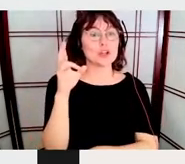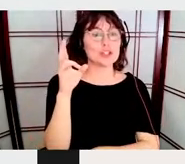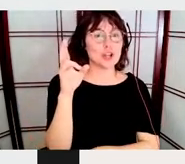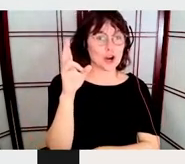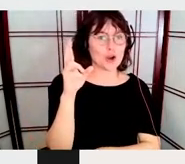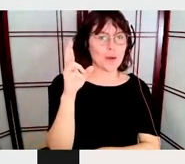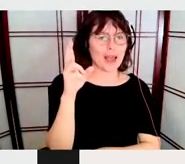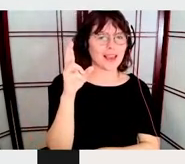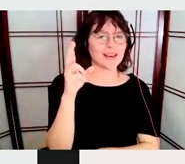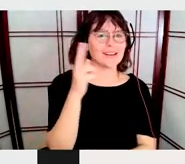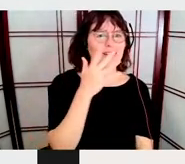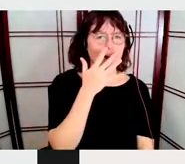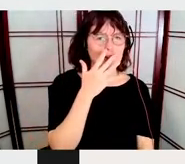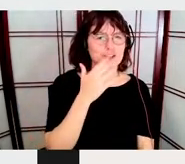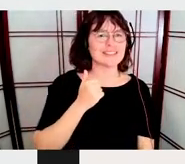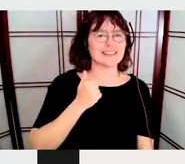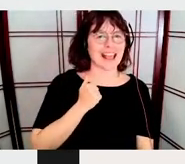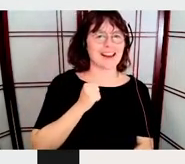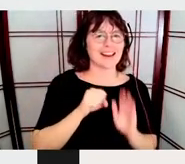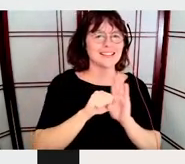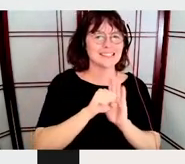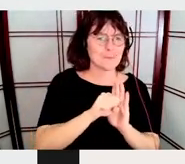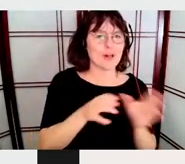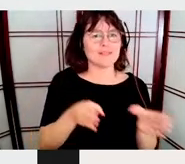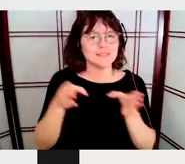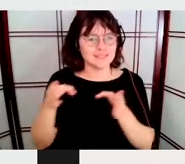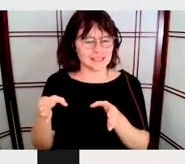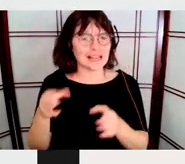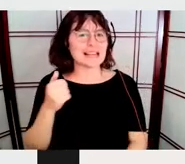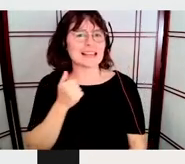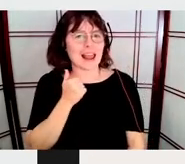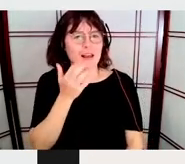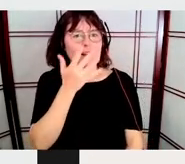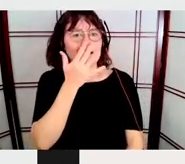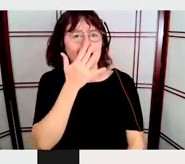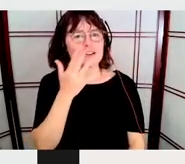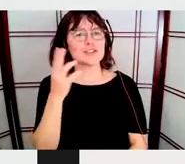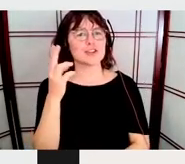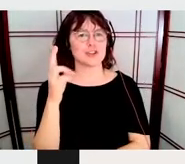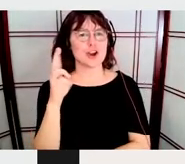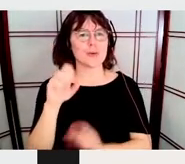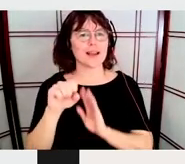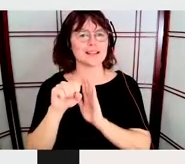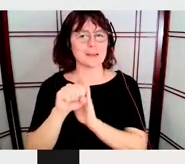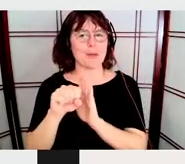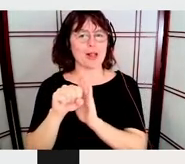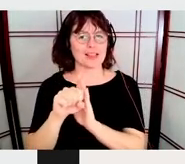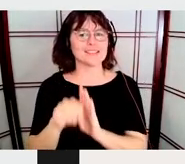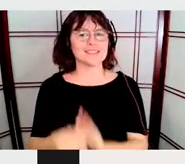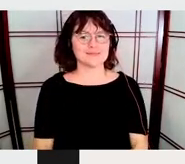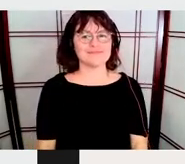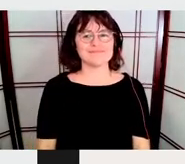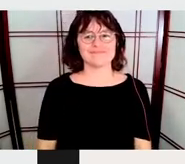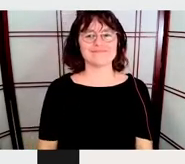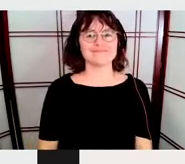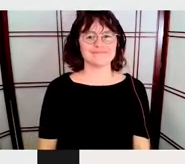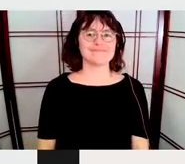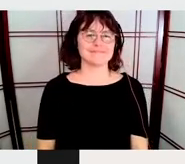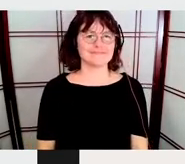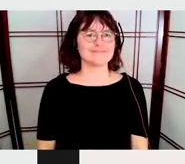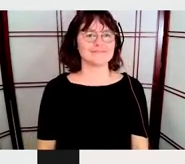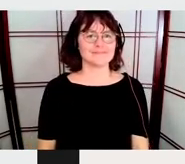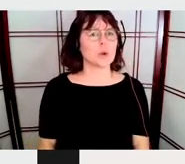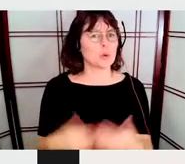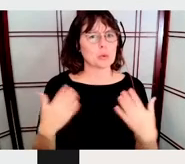And as a designer, you have to be able to interpret and see your environment in order to get this kind of